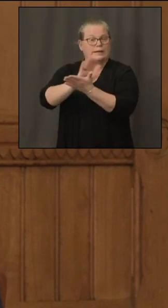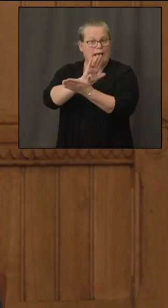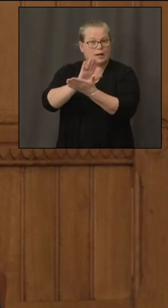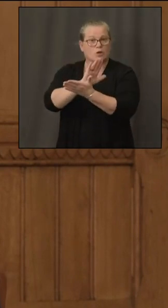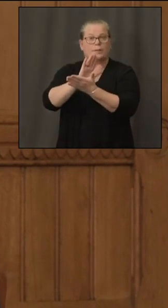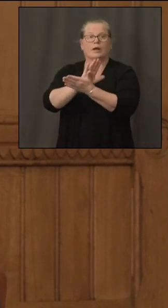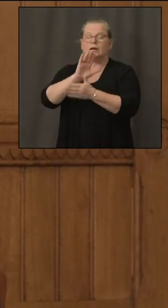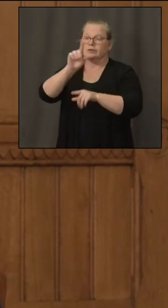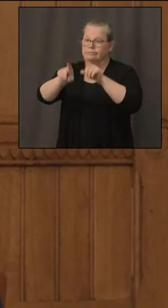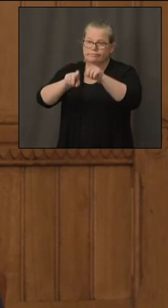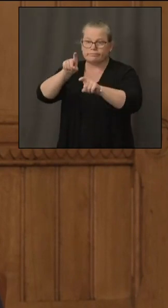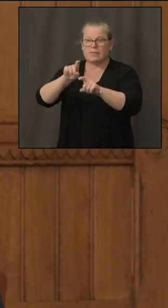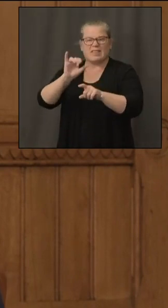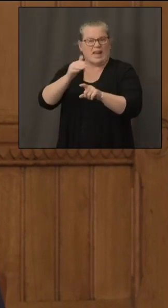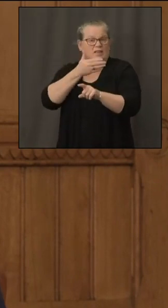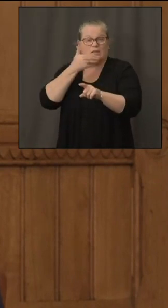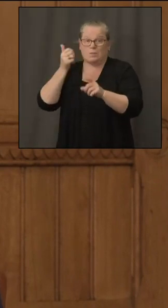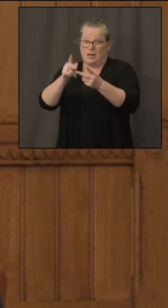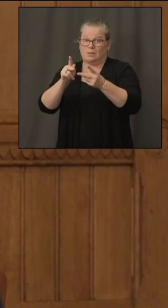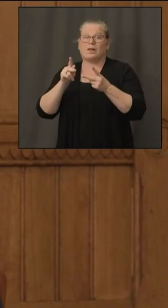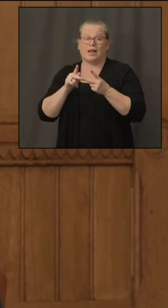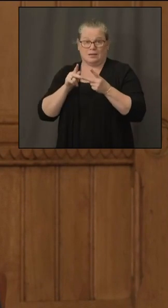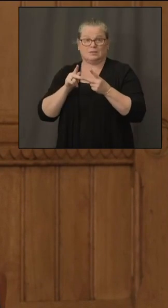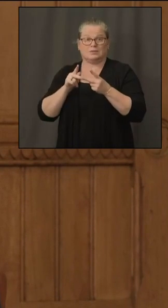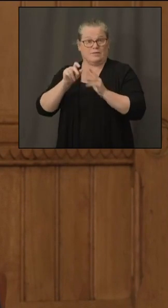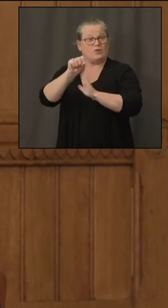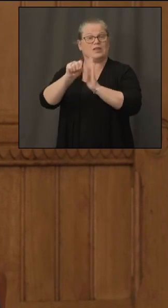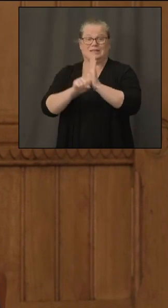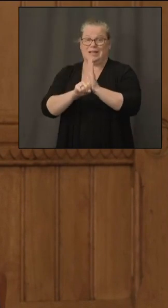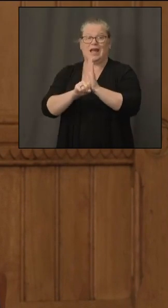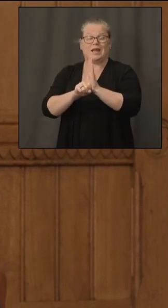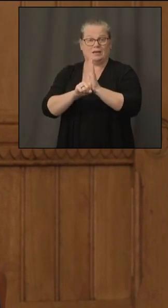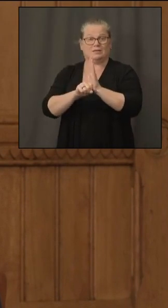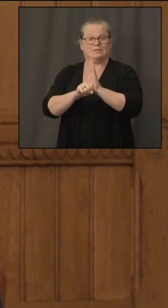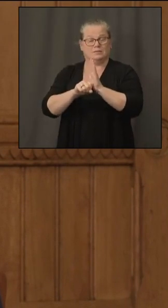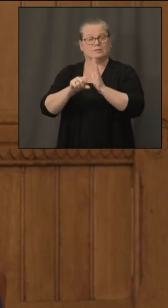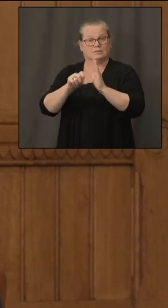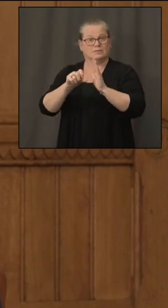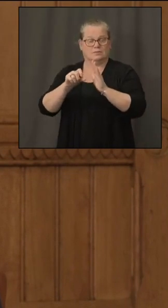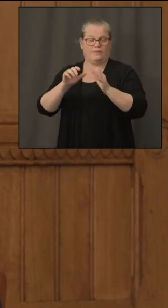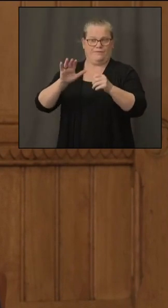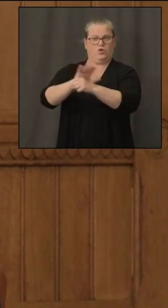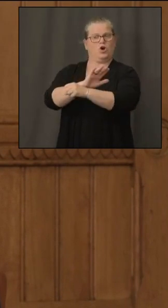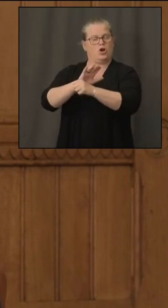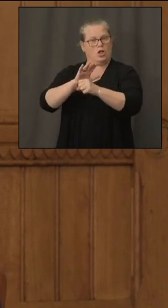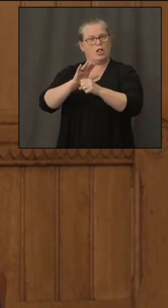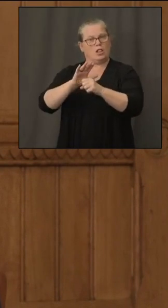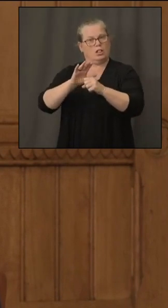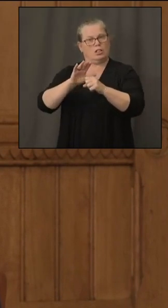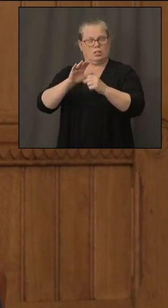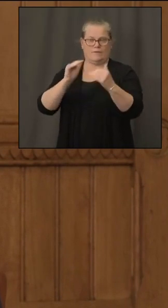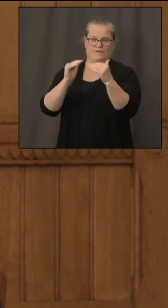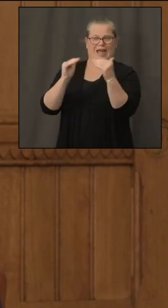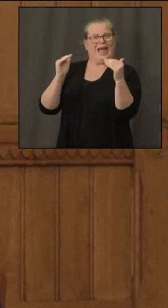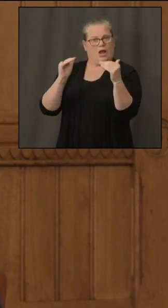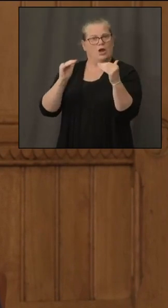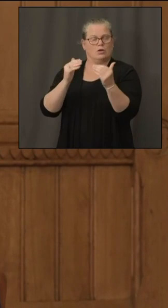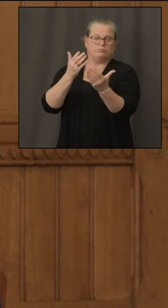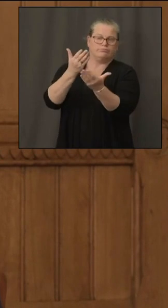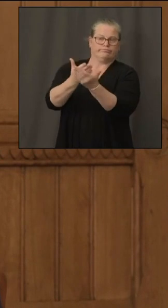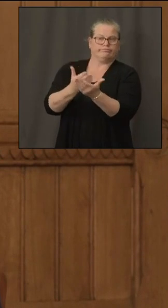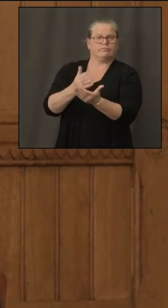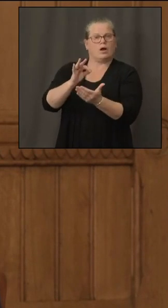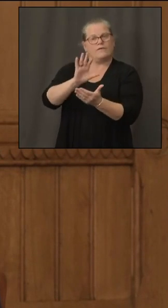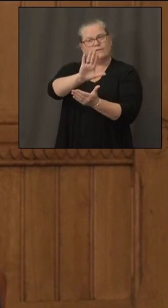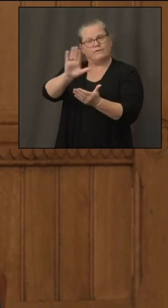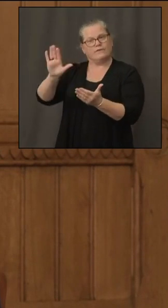it's the best possible place uh for the state for the rate payers of the state to get a full and fair accounting of the utilities performance